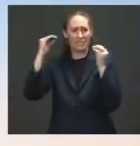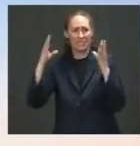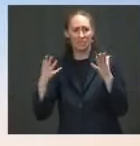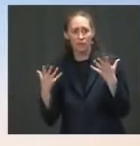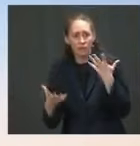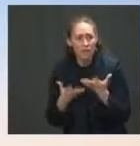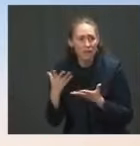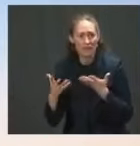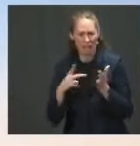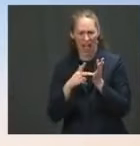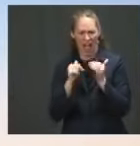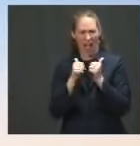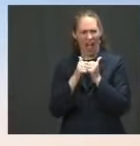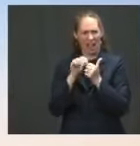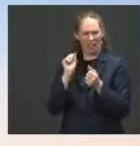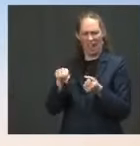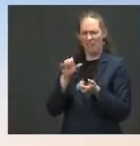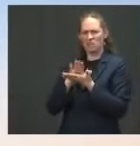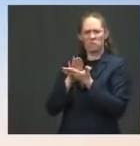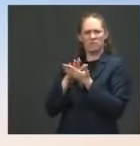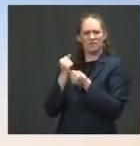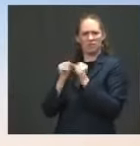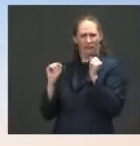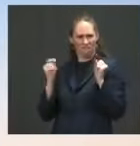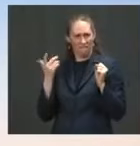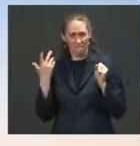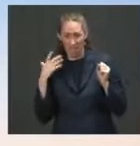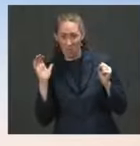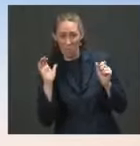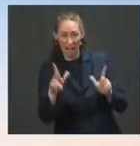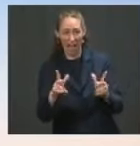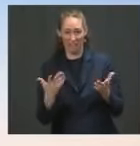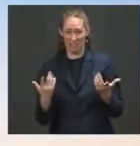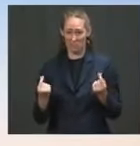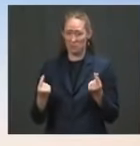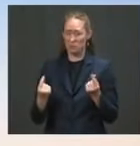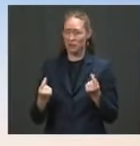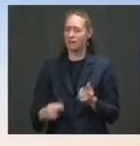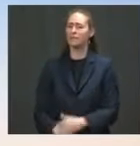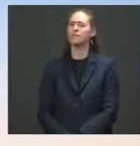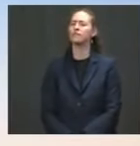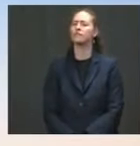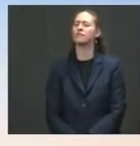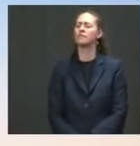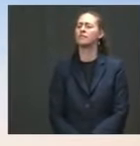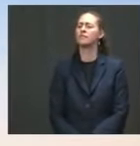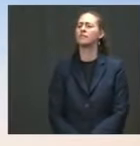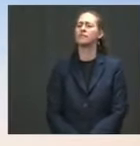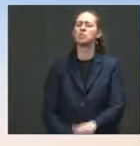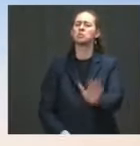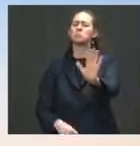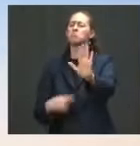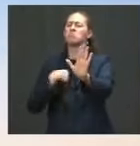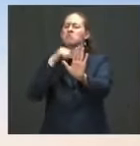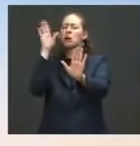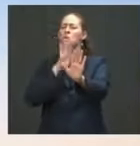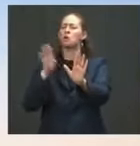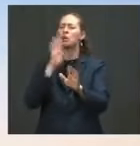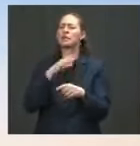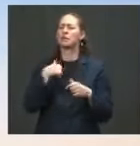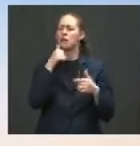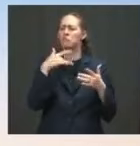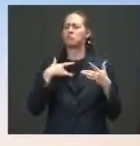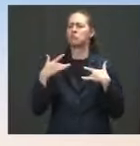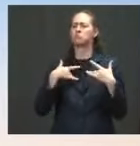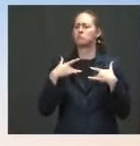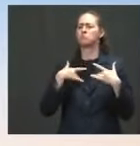way that we feel we should, we don't want to come back? I'm worried that decisions that are being made that are not putting students at the center and student health and